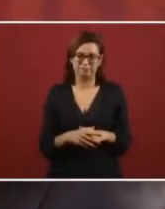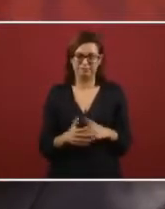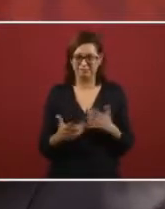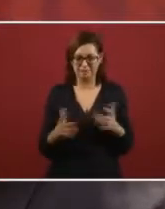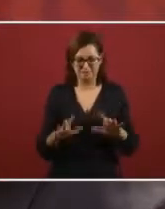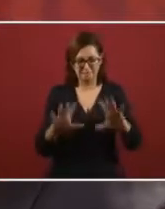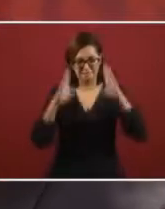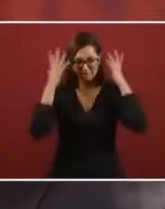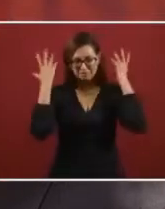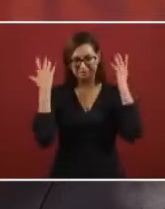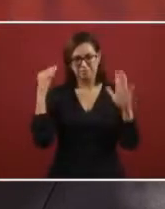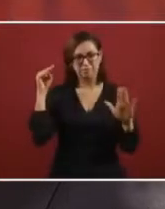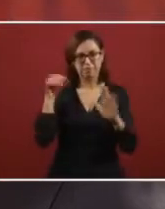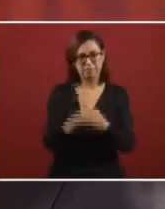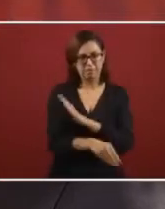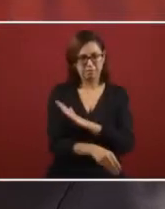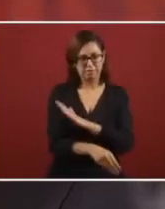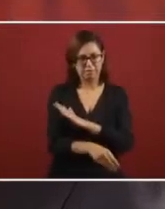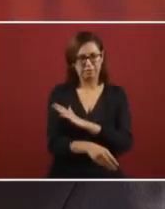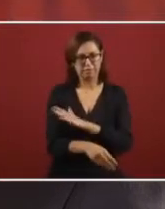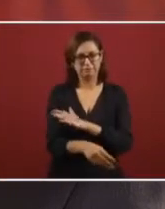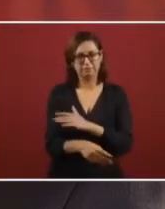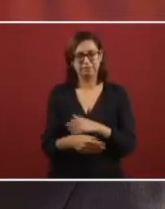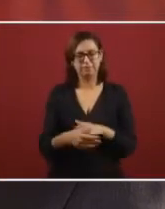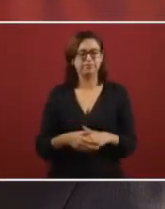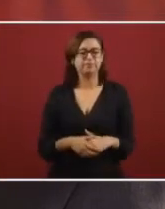was already starting to happen.